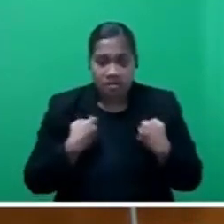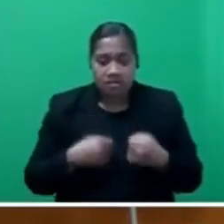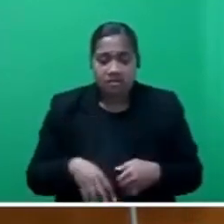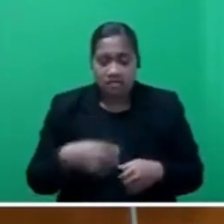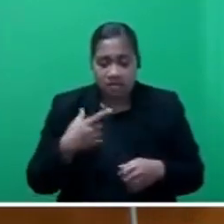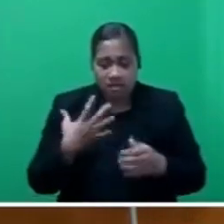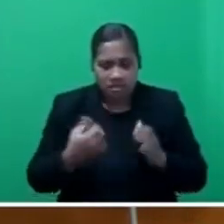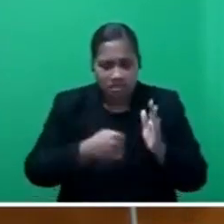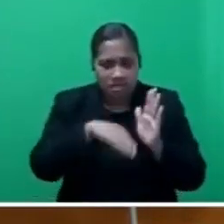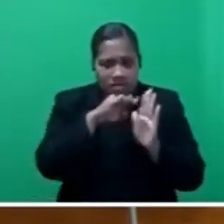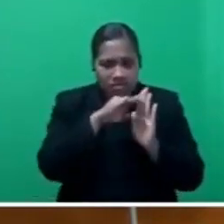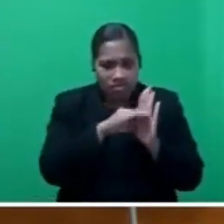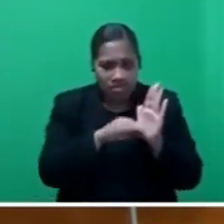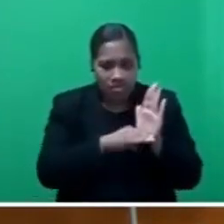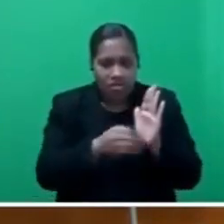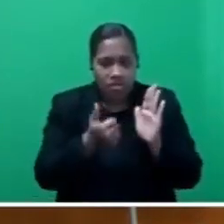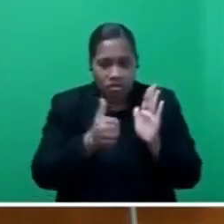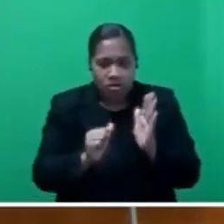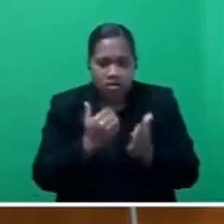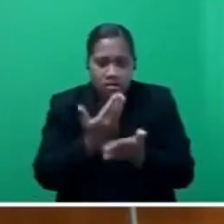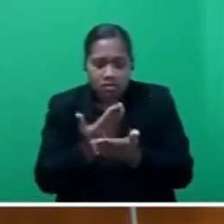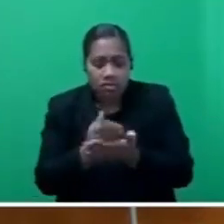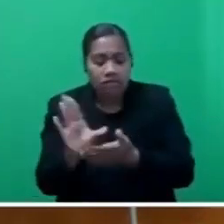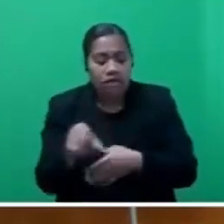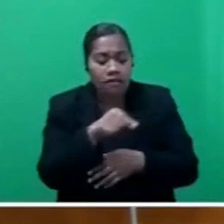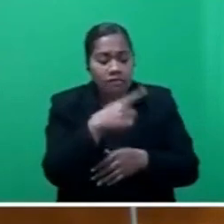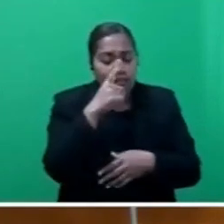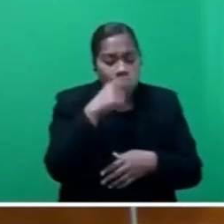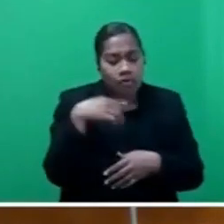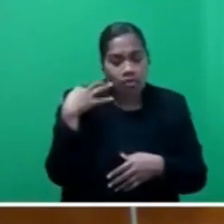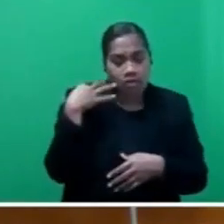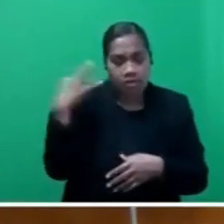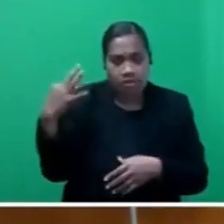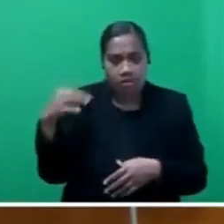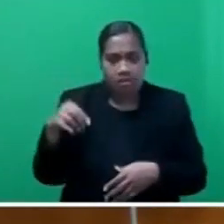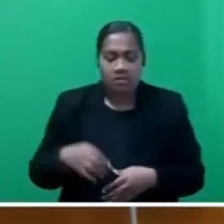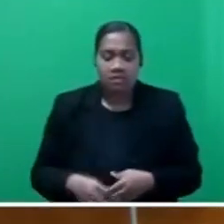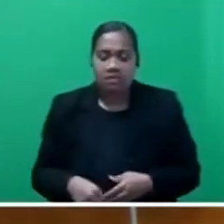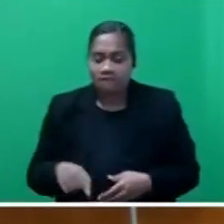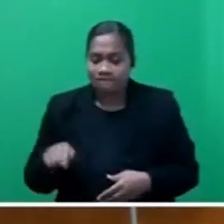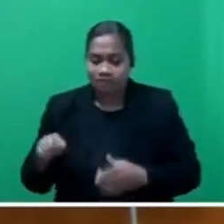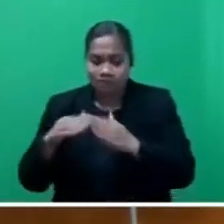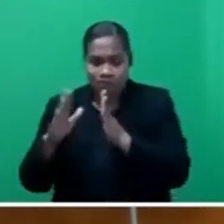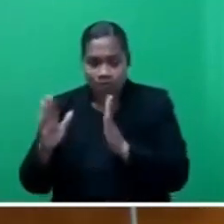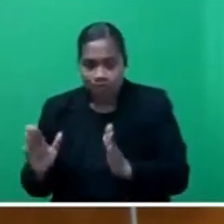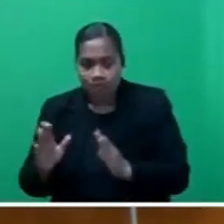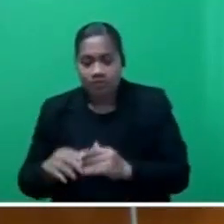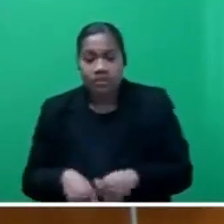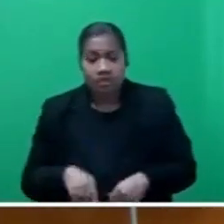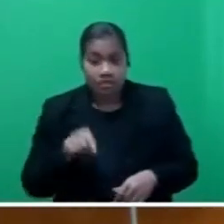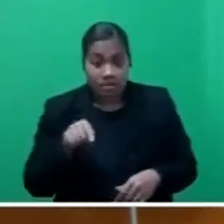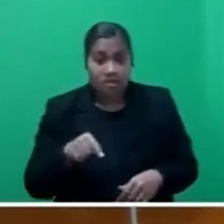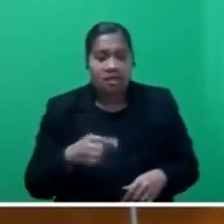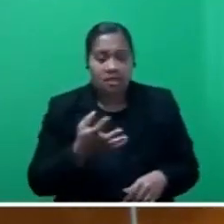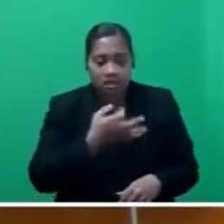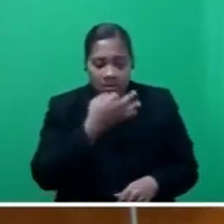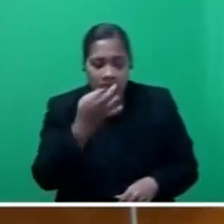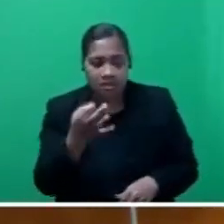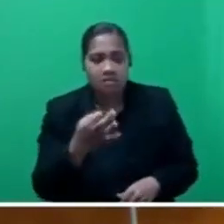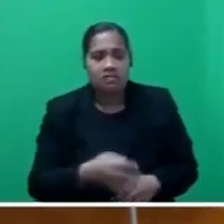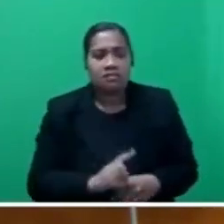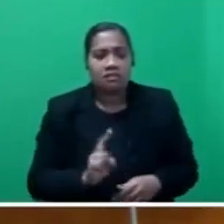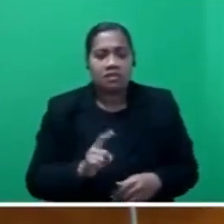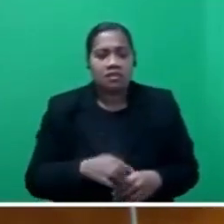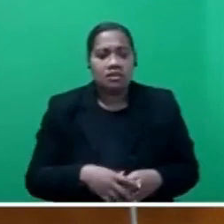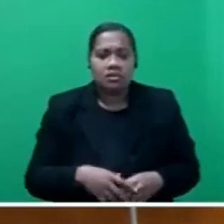is usually demanded from applicants. On that note, Mr Speaker, I have been raising to government to consider imposing a price cap